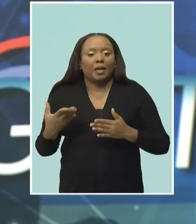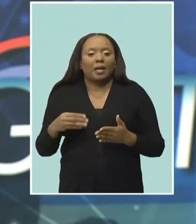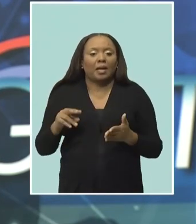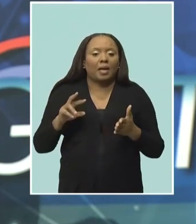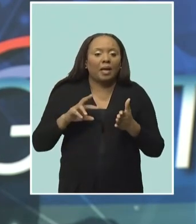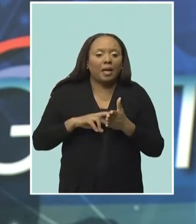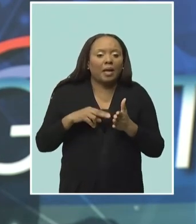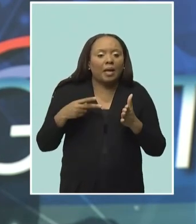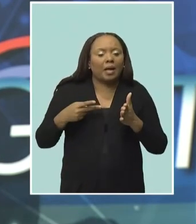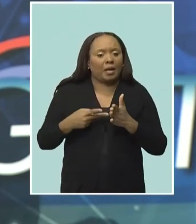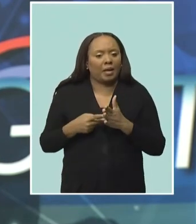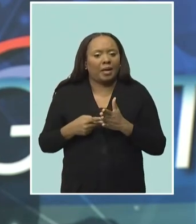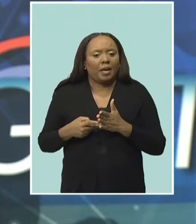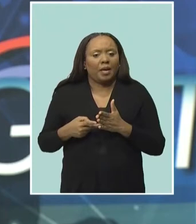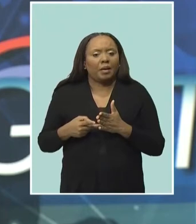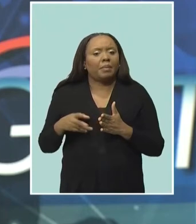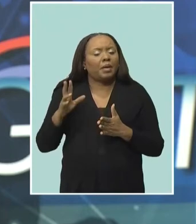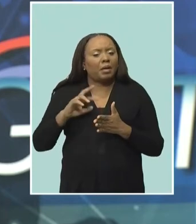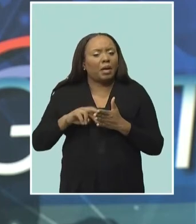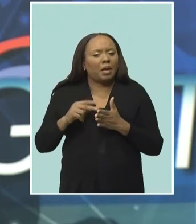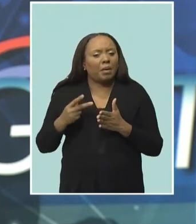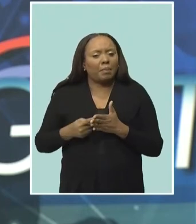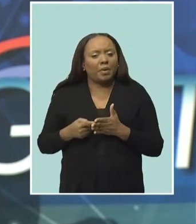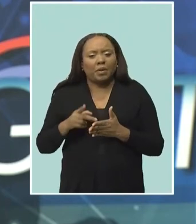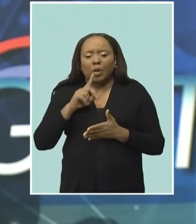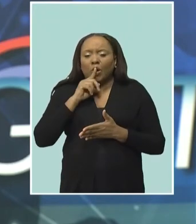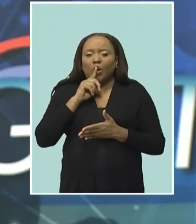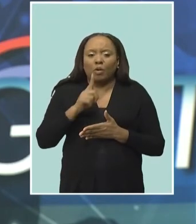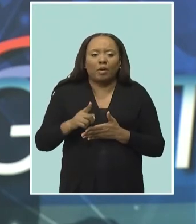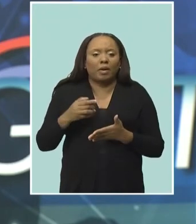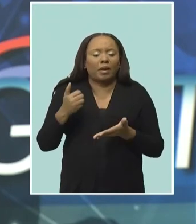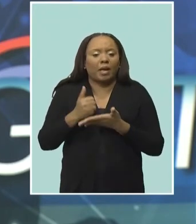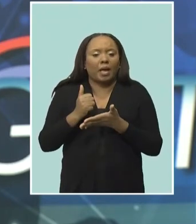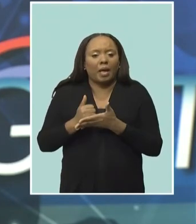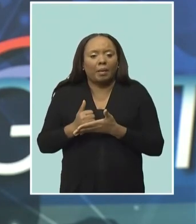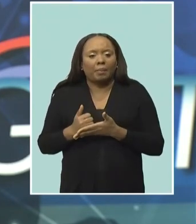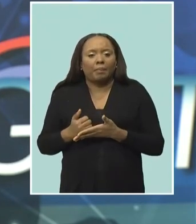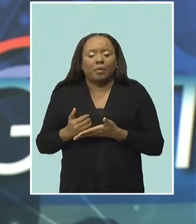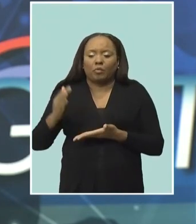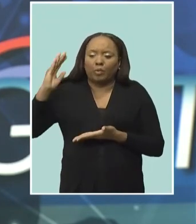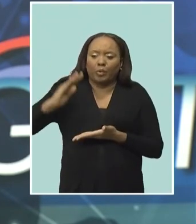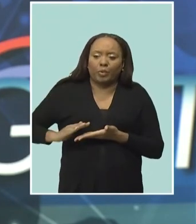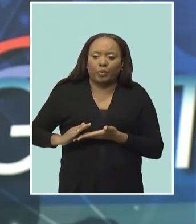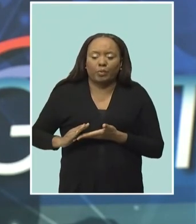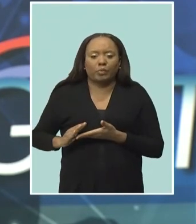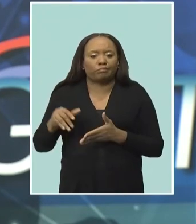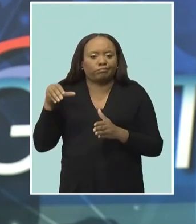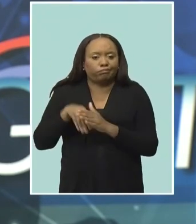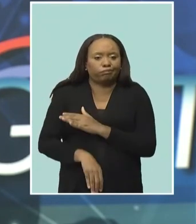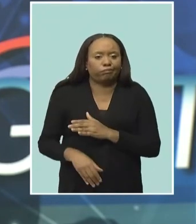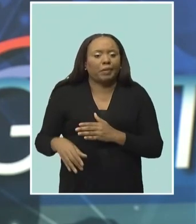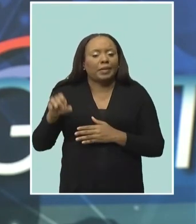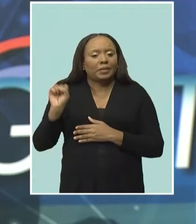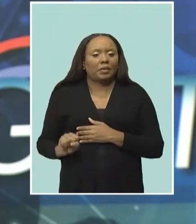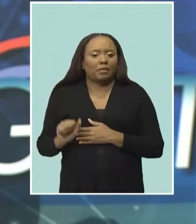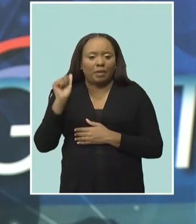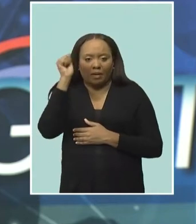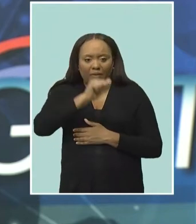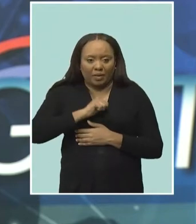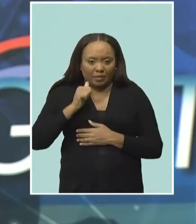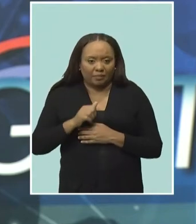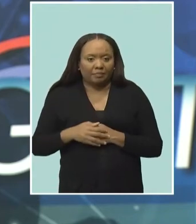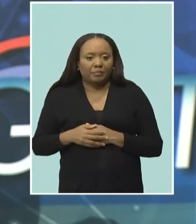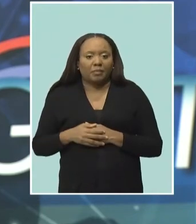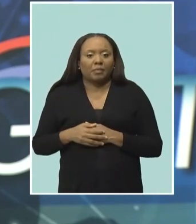recidivism rates when it was introduced in prisons in South Africa. CBC spoke with some of the awardees, all young people in their